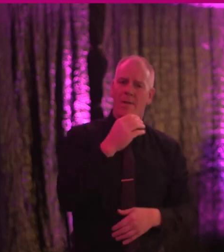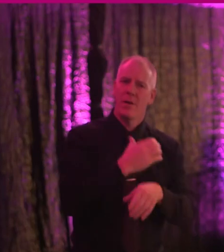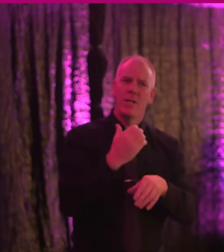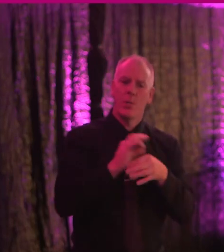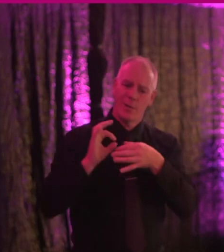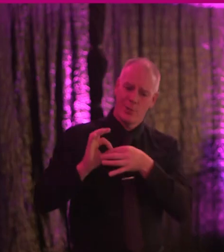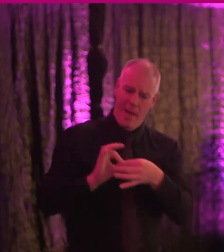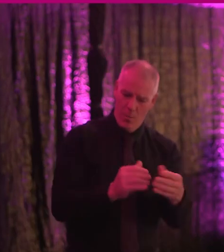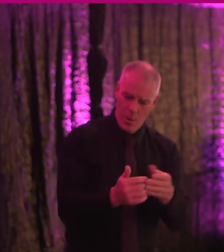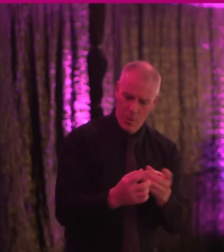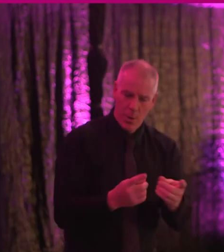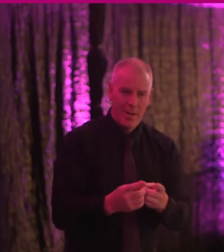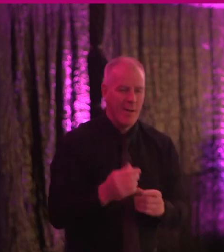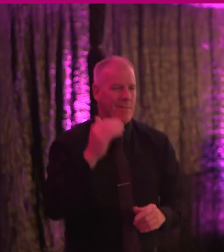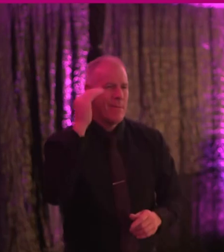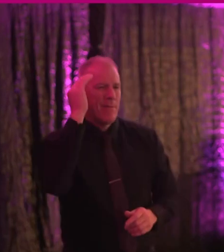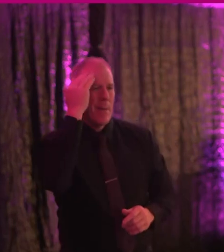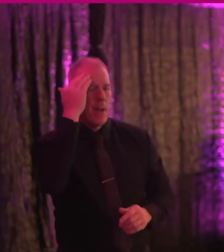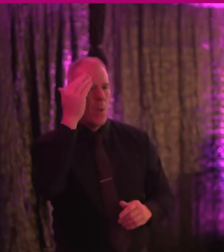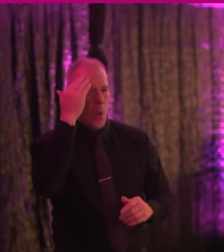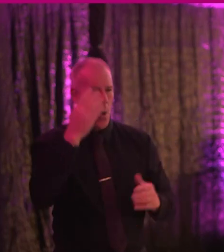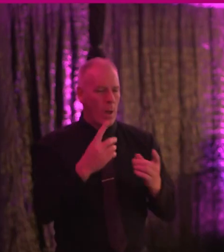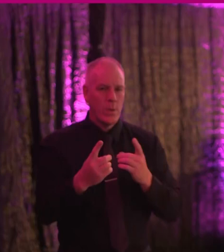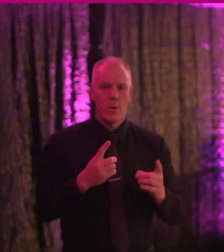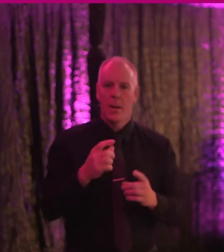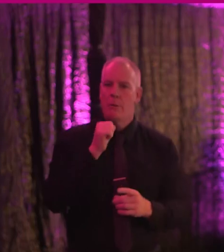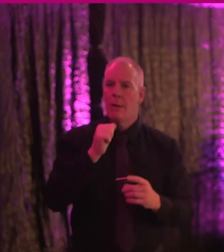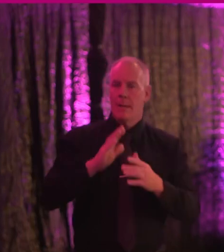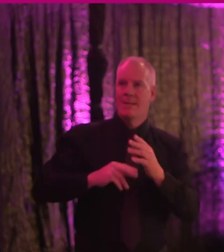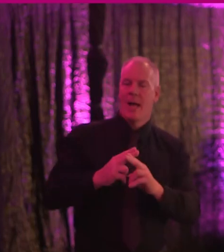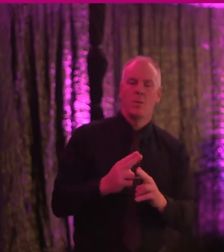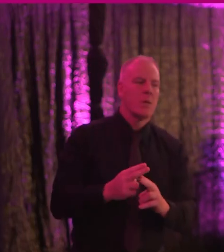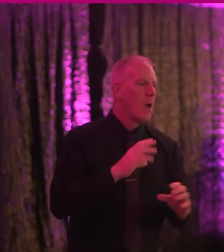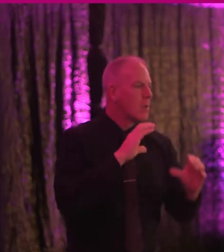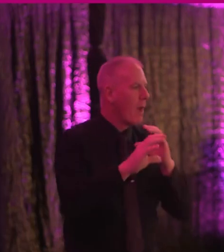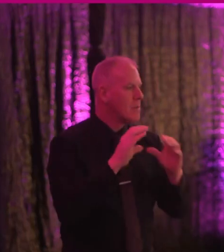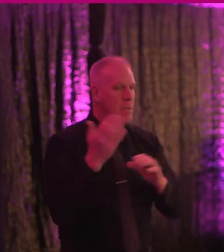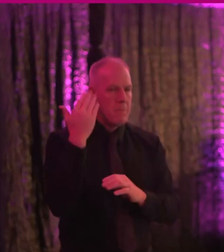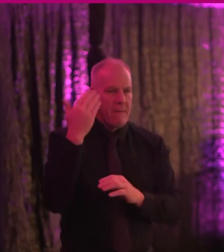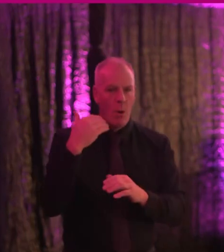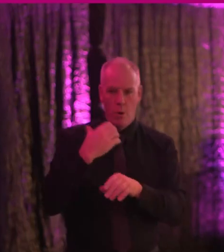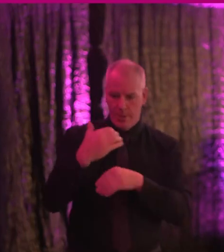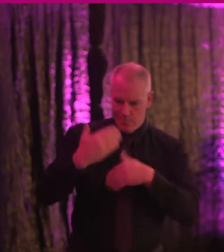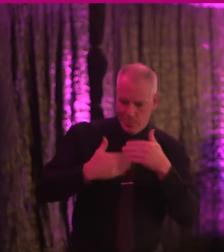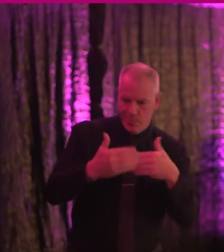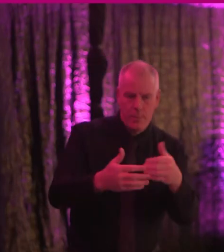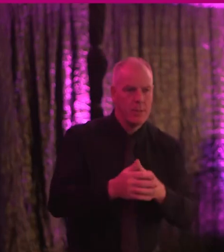continuity in whatever we do and that familiarisation so that there is no gaps missed, that the conversation continues going.